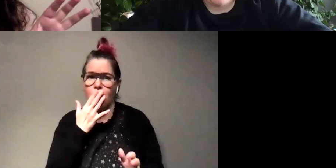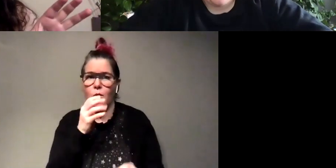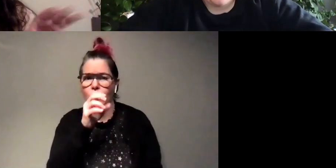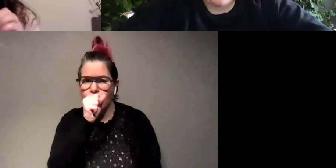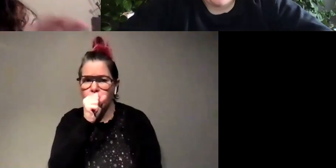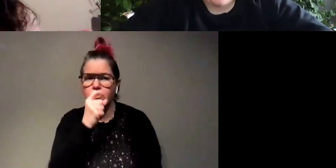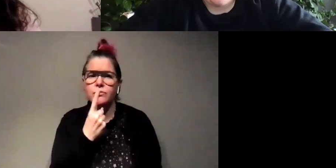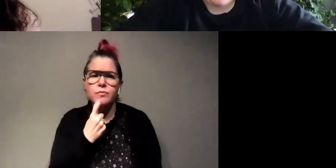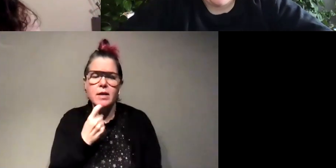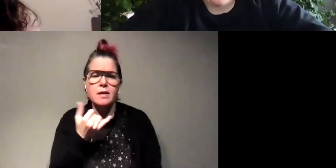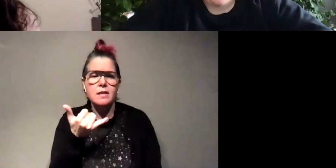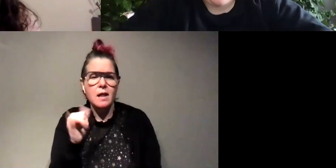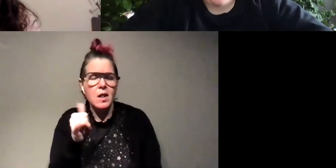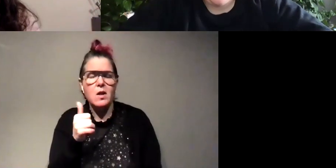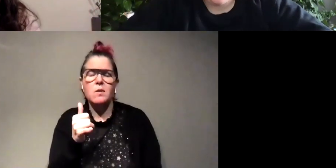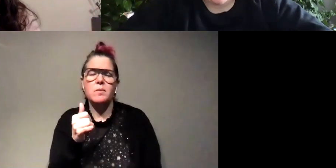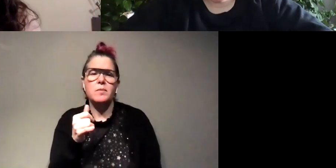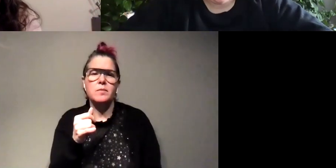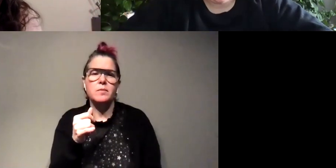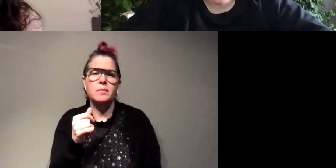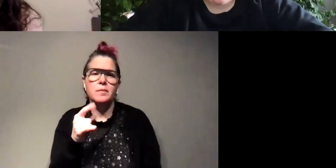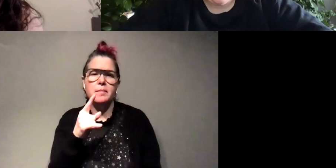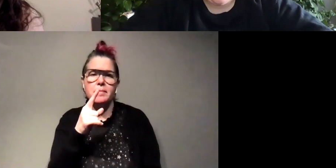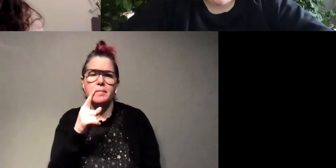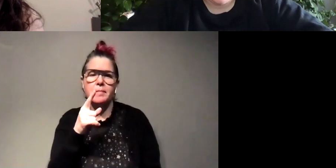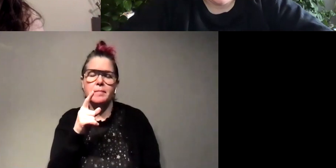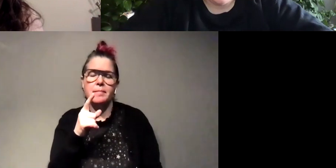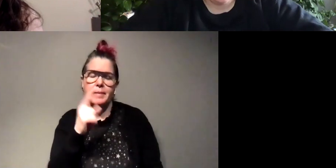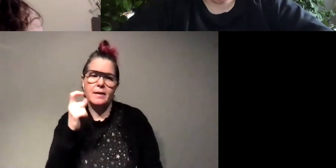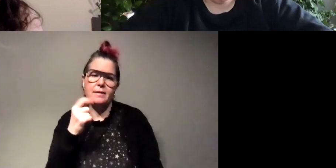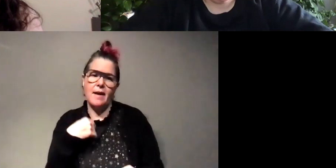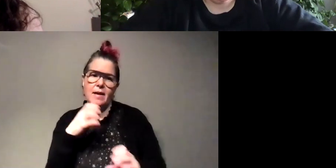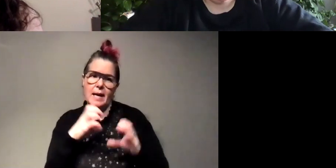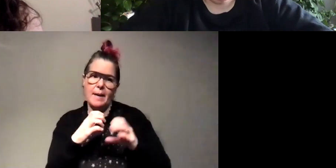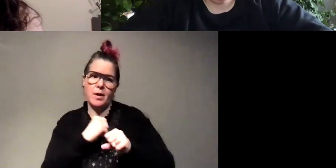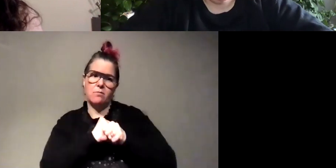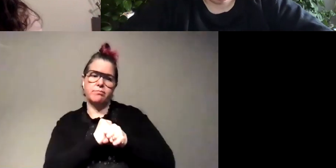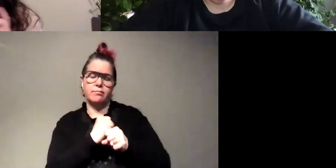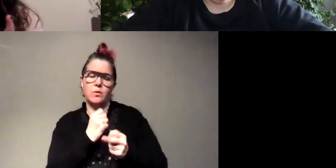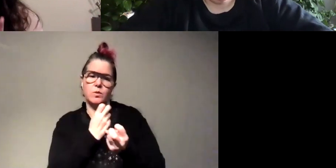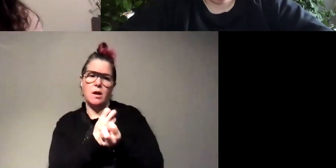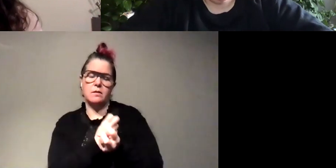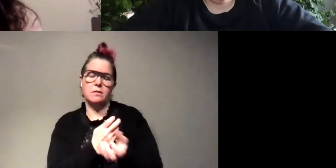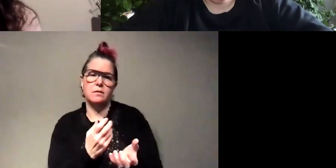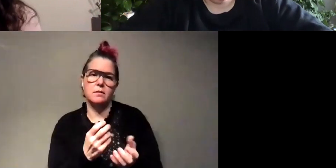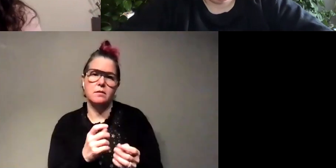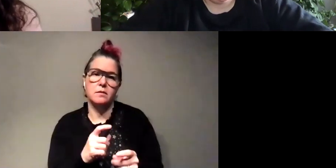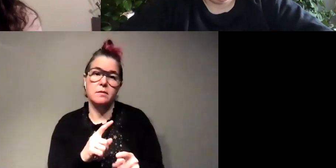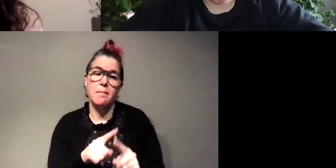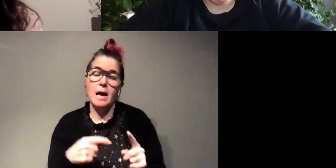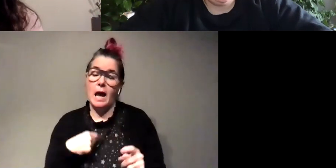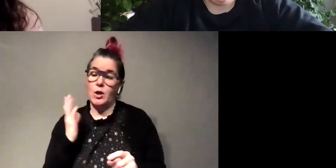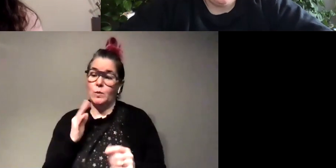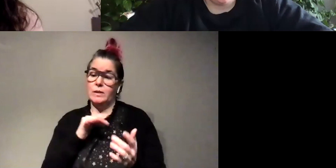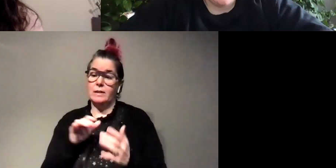red or yellow on them somewhere because they are chemically defended so yeah i don't i can't think of any cool but the stick bugs that i used to study